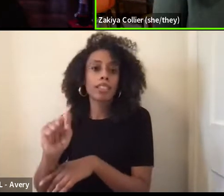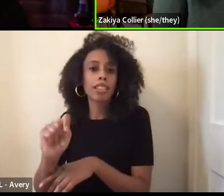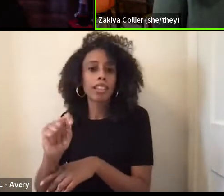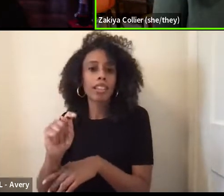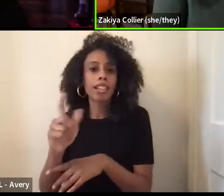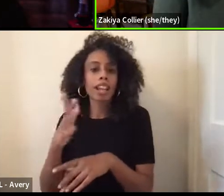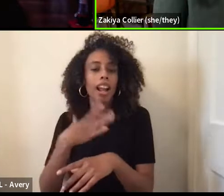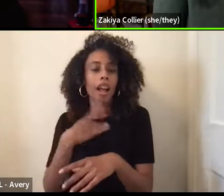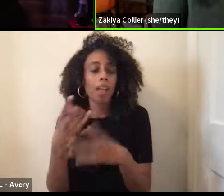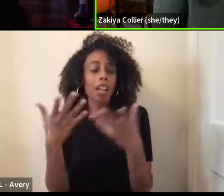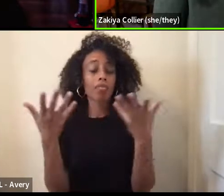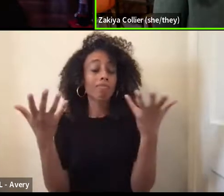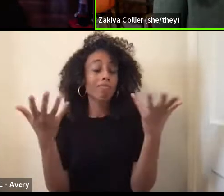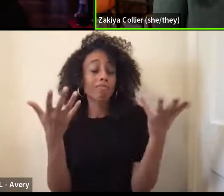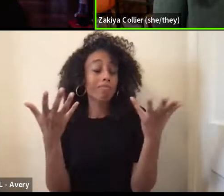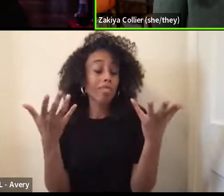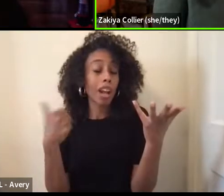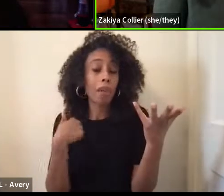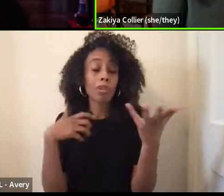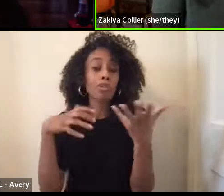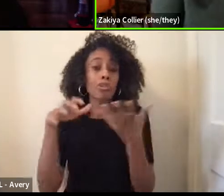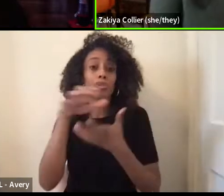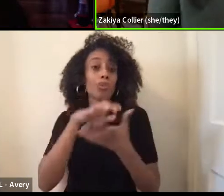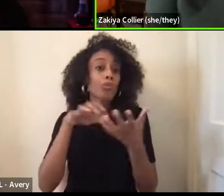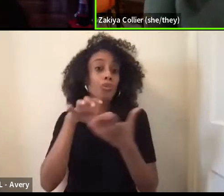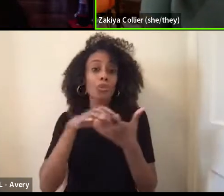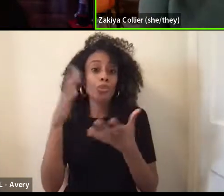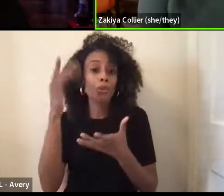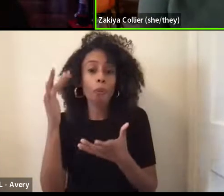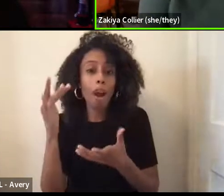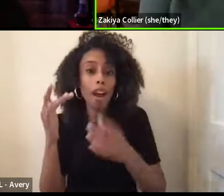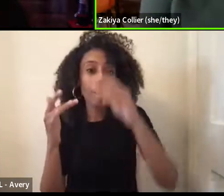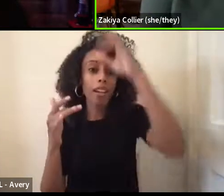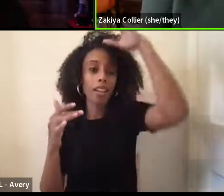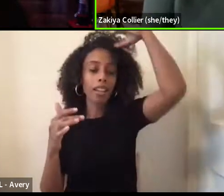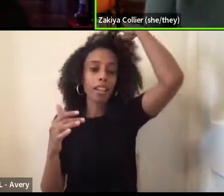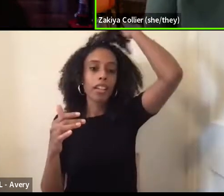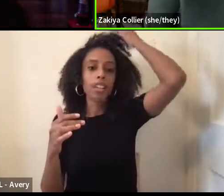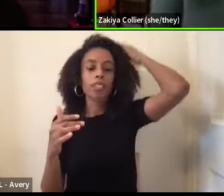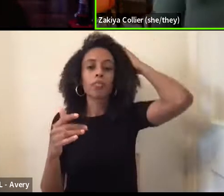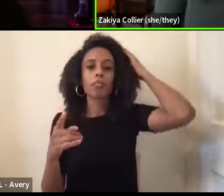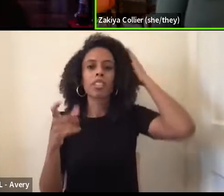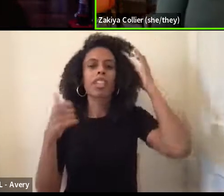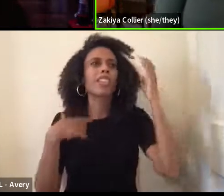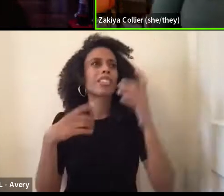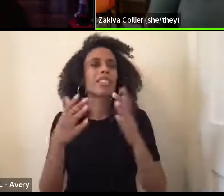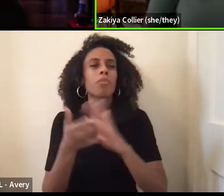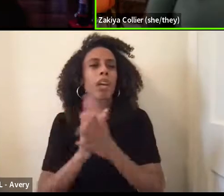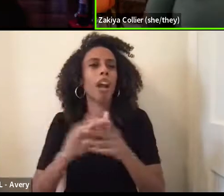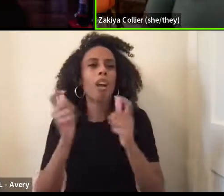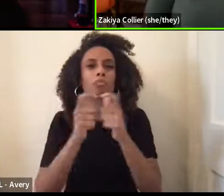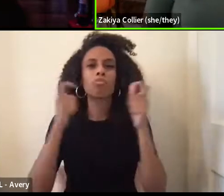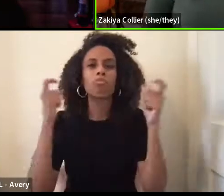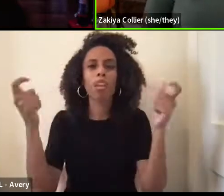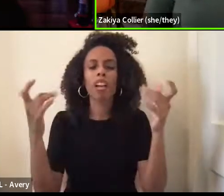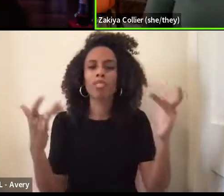confused as to why this has become, uh, such a huge concern, um,